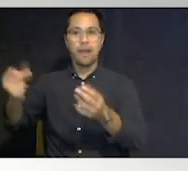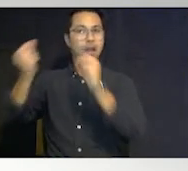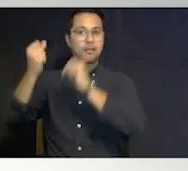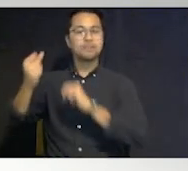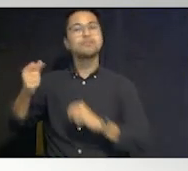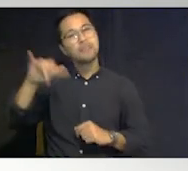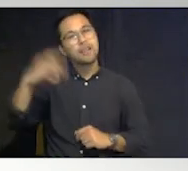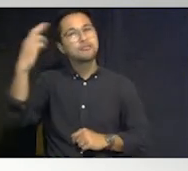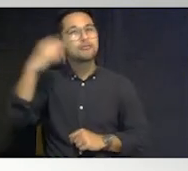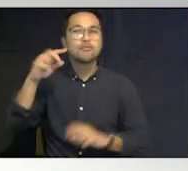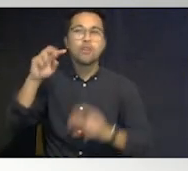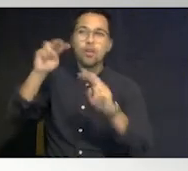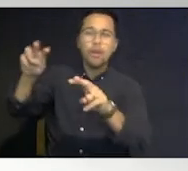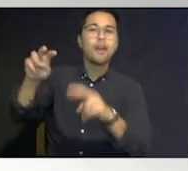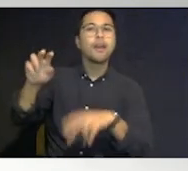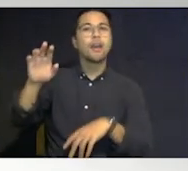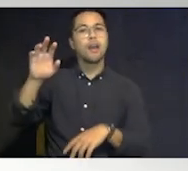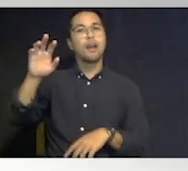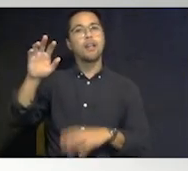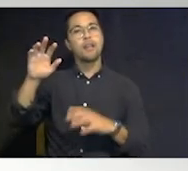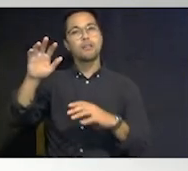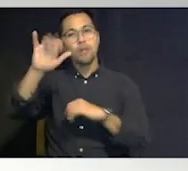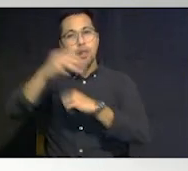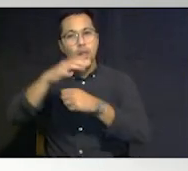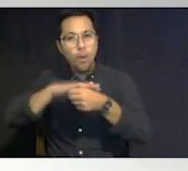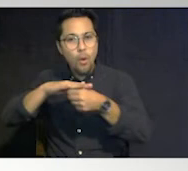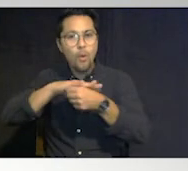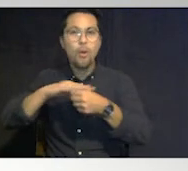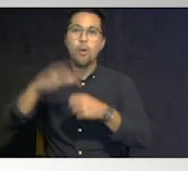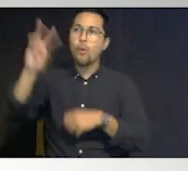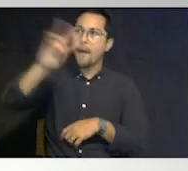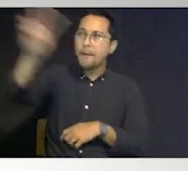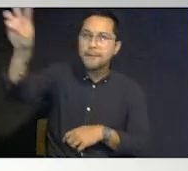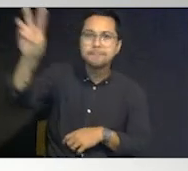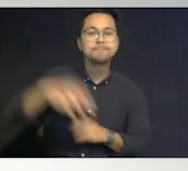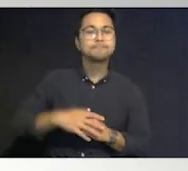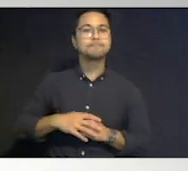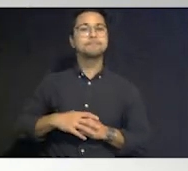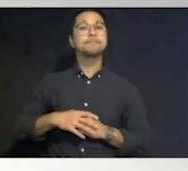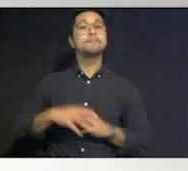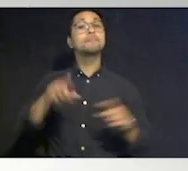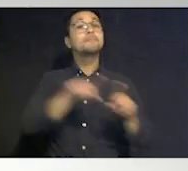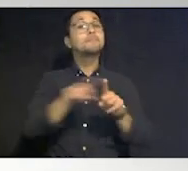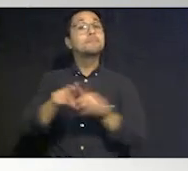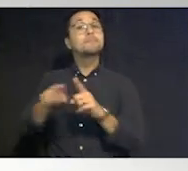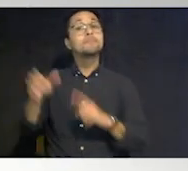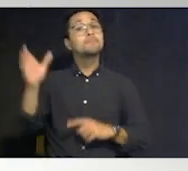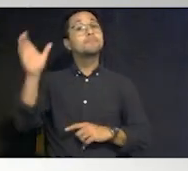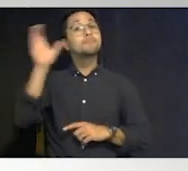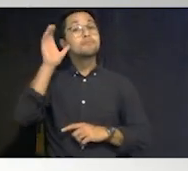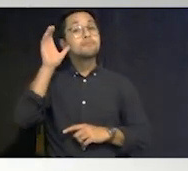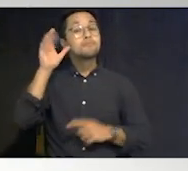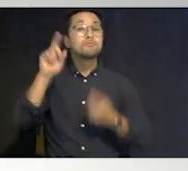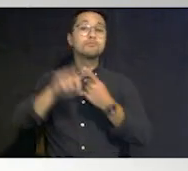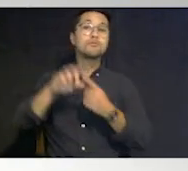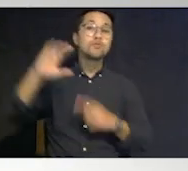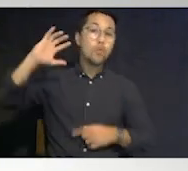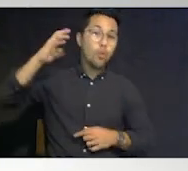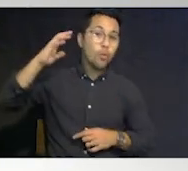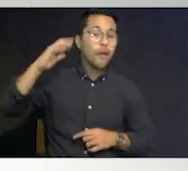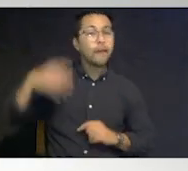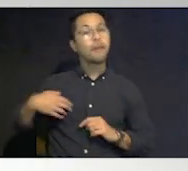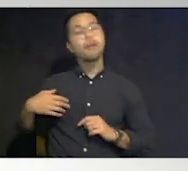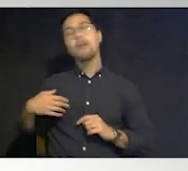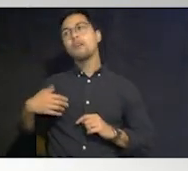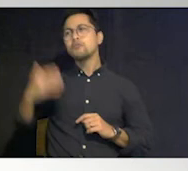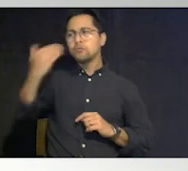even looking at their website is so important and listening to um listening to your radio station you know